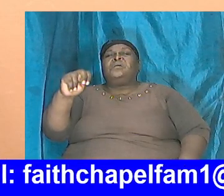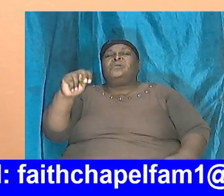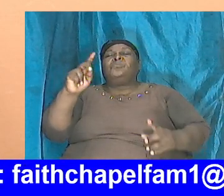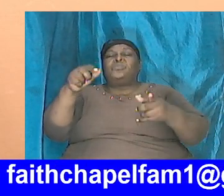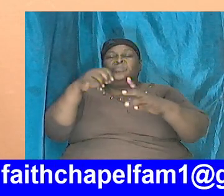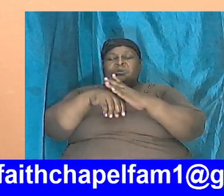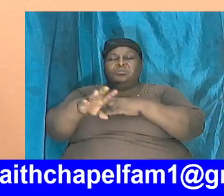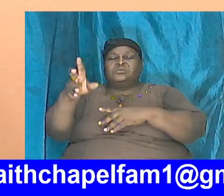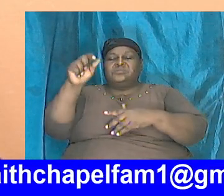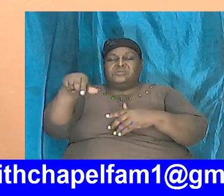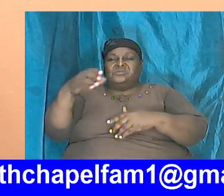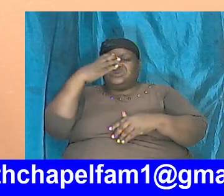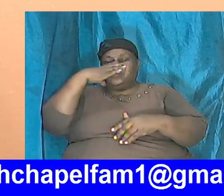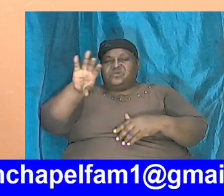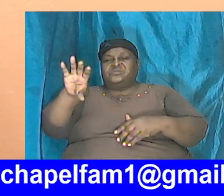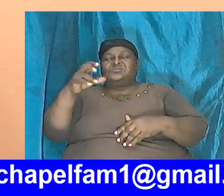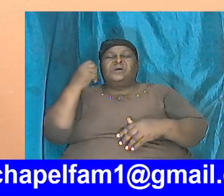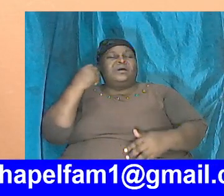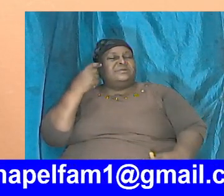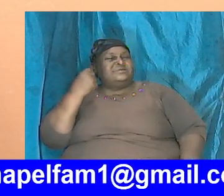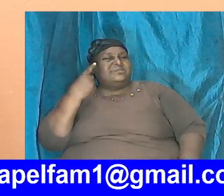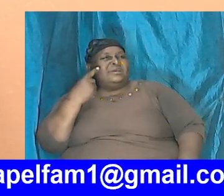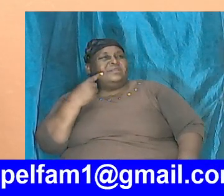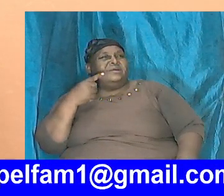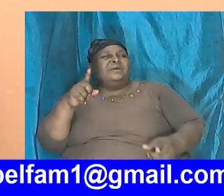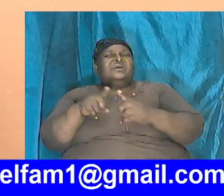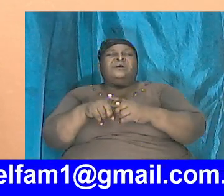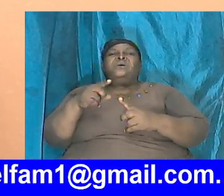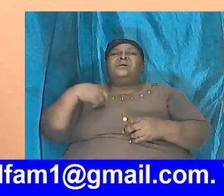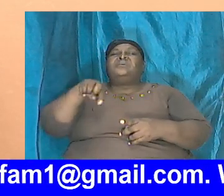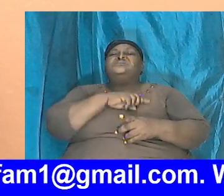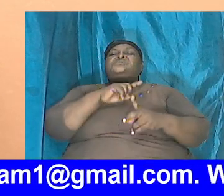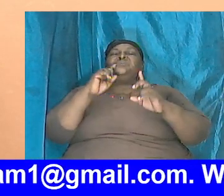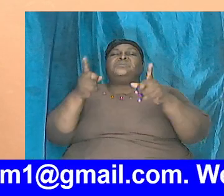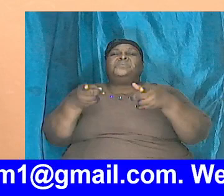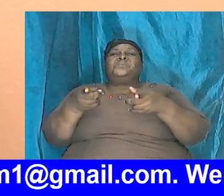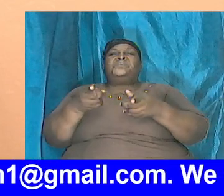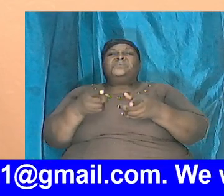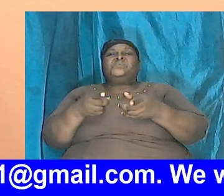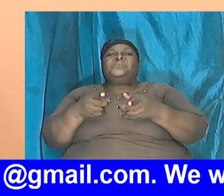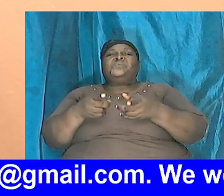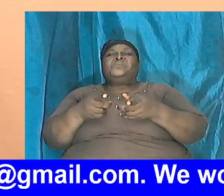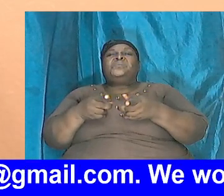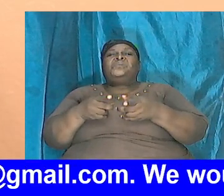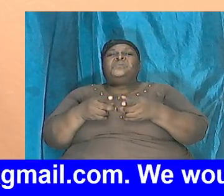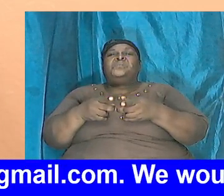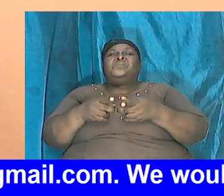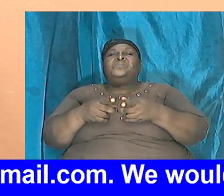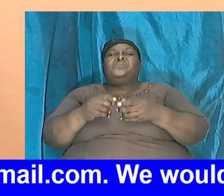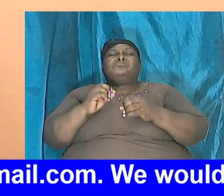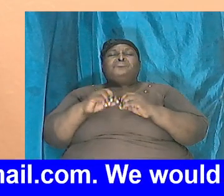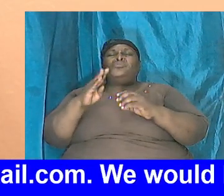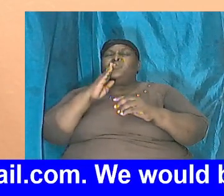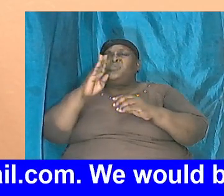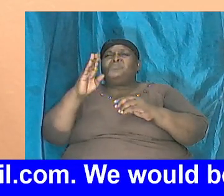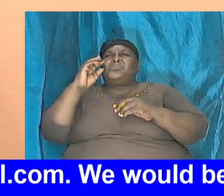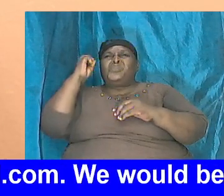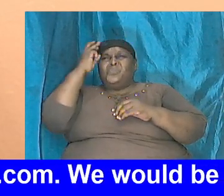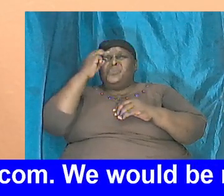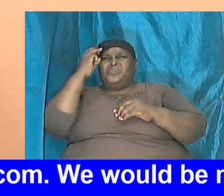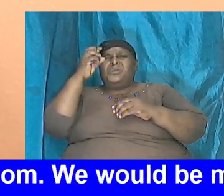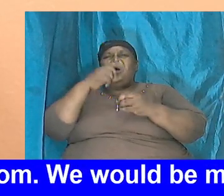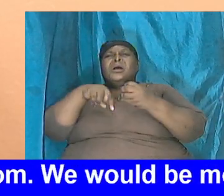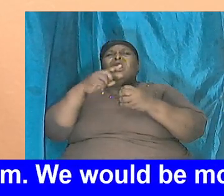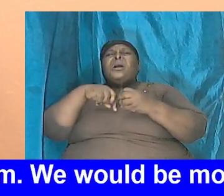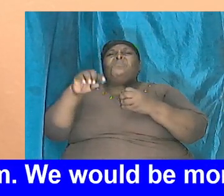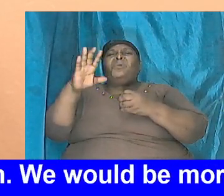and understand as we go that don't be worried about your skin texture